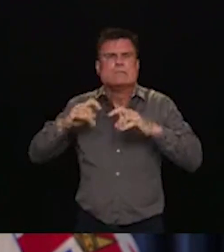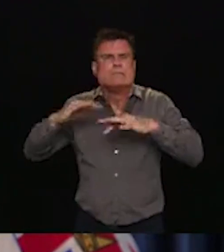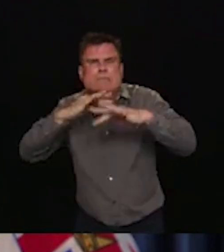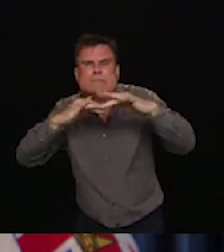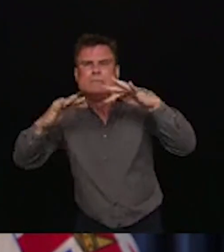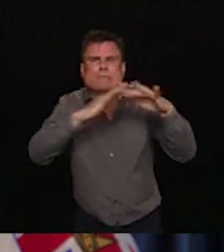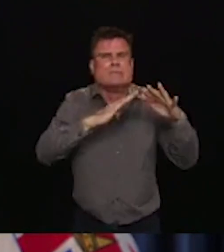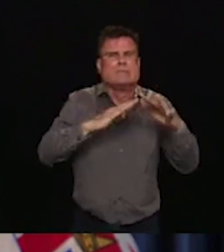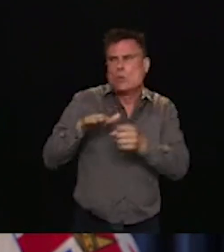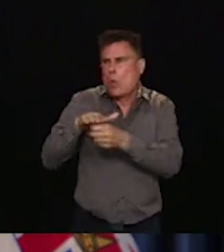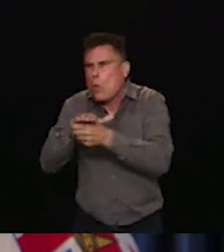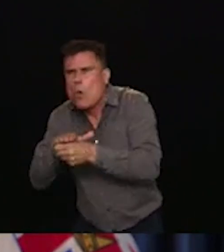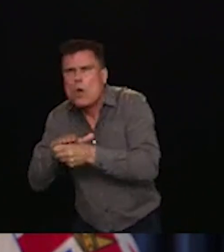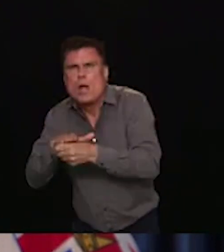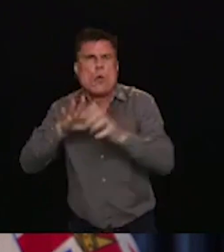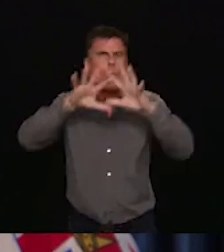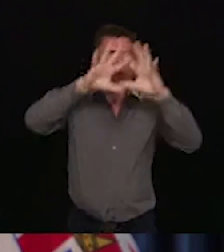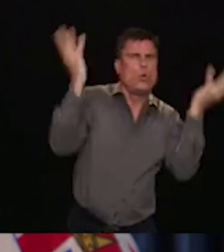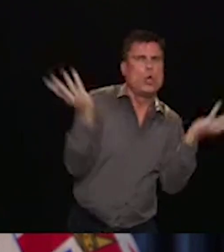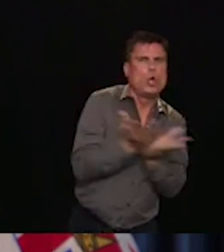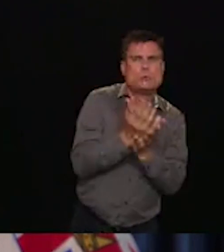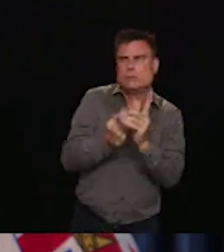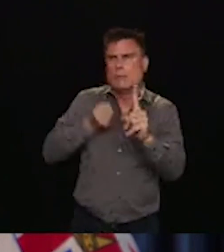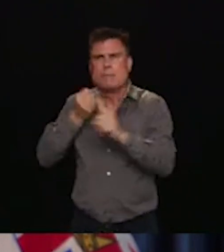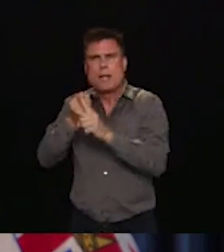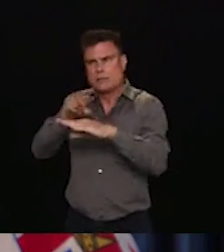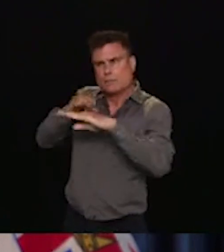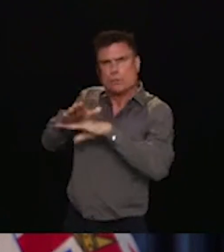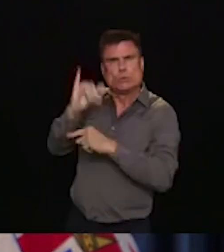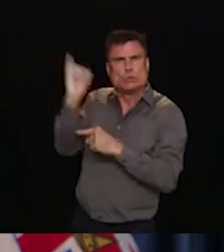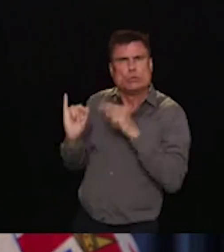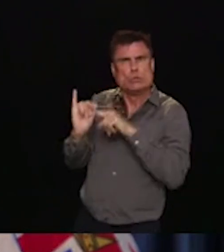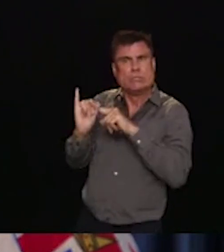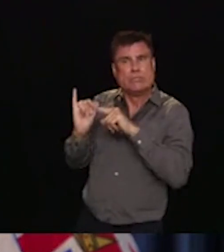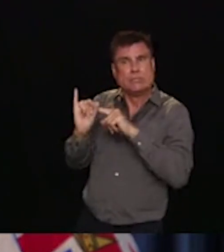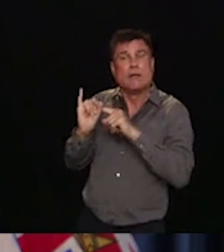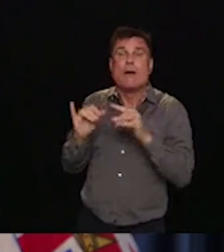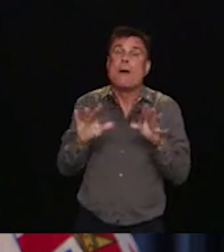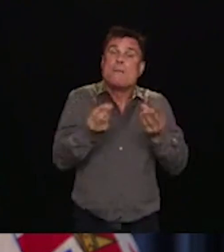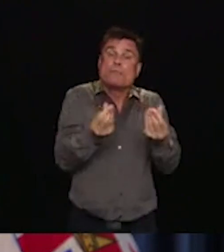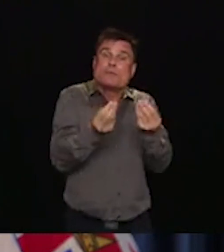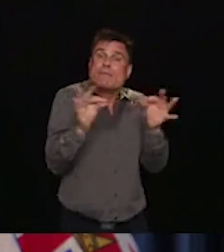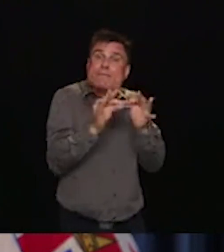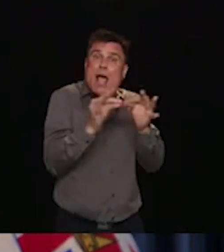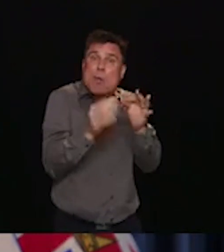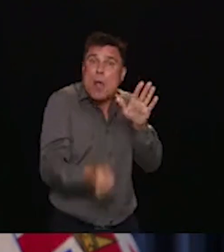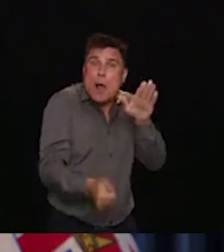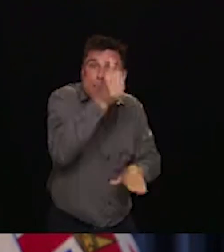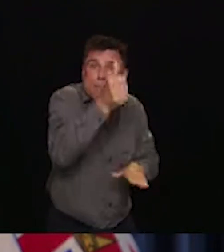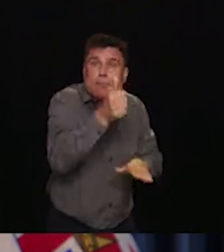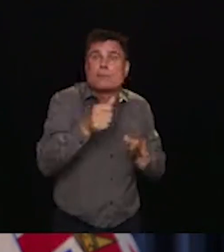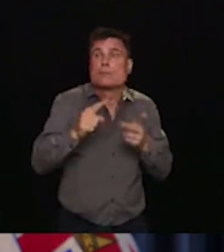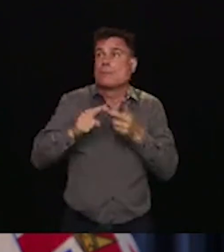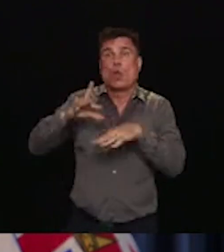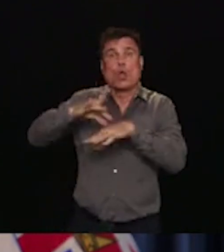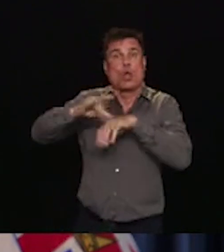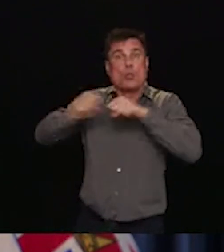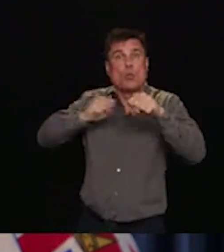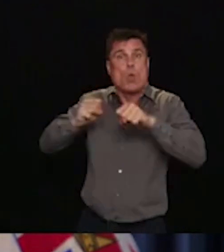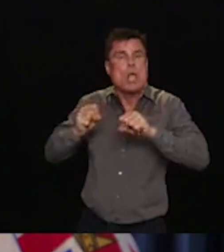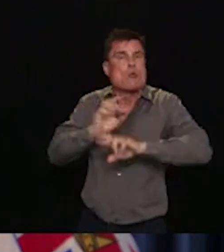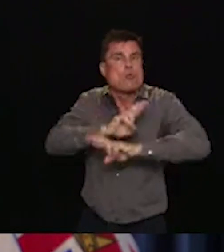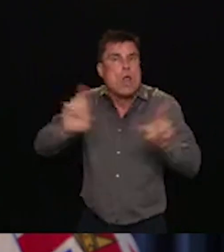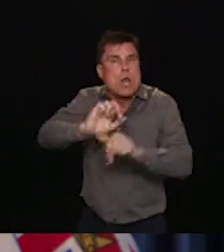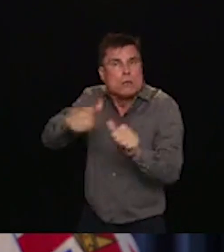values to earthquake risk. While the report confirms the reasons behind the increased prices are complicated,